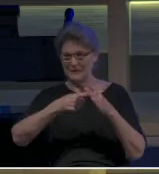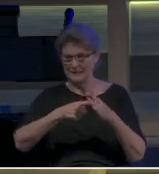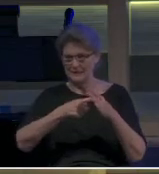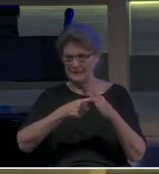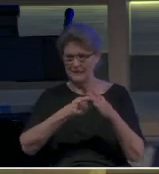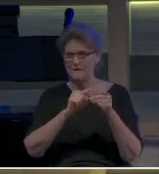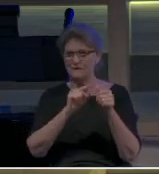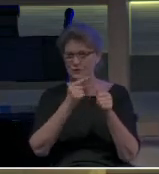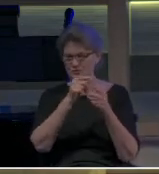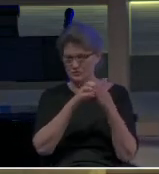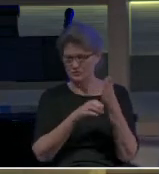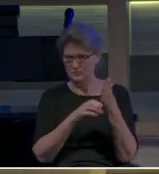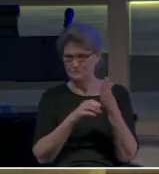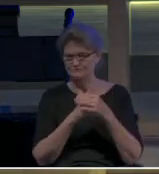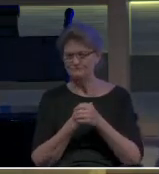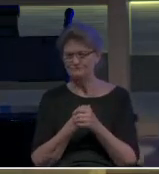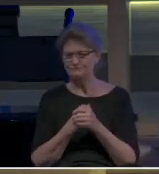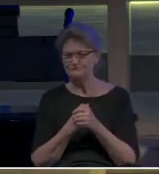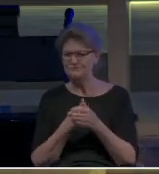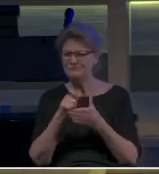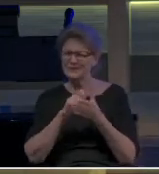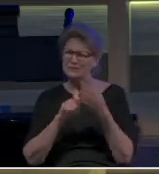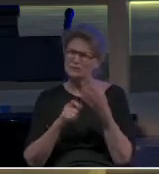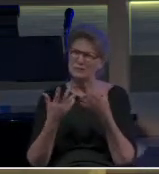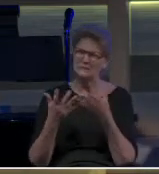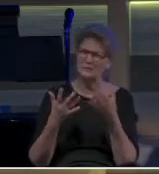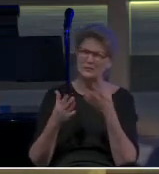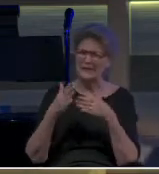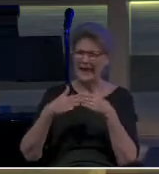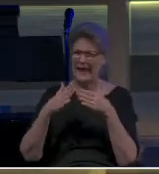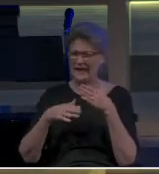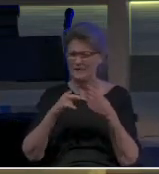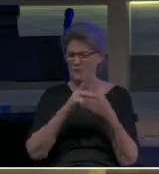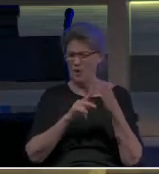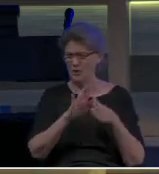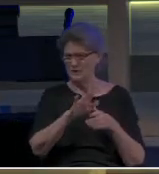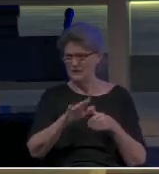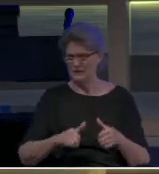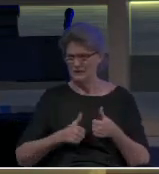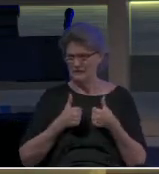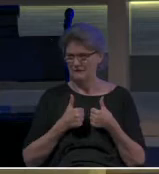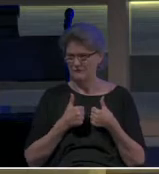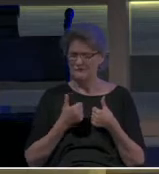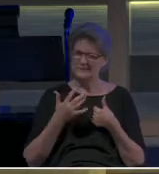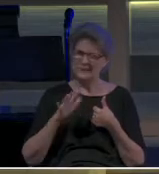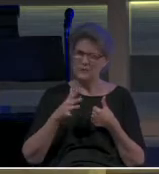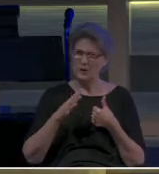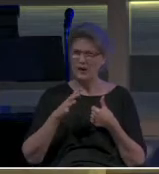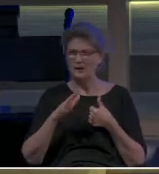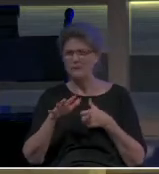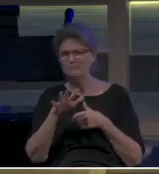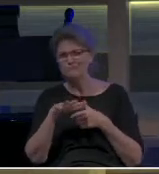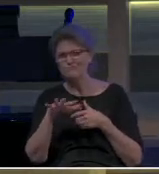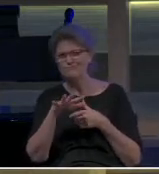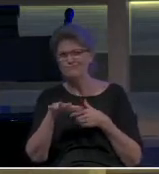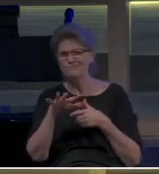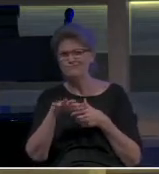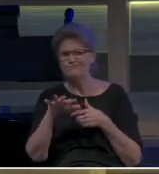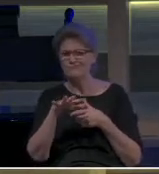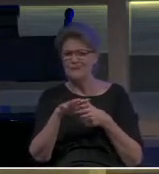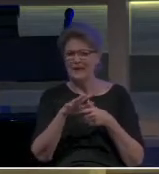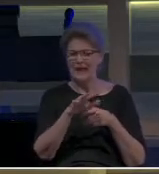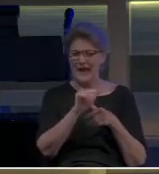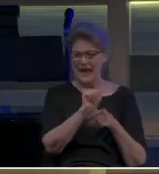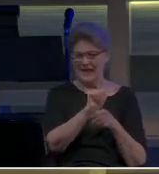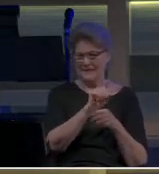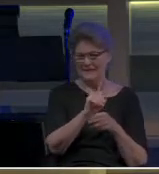And so the date of writing. It was written somewhere towards the end of Paul's life. Probably somewhere in the range of A.D.